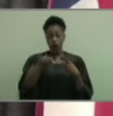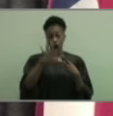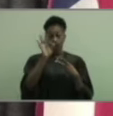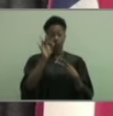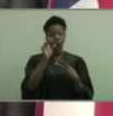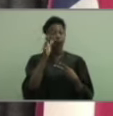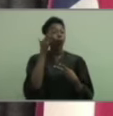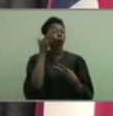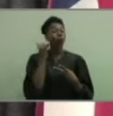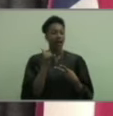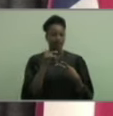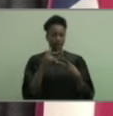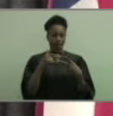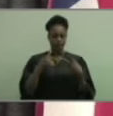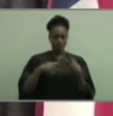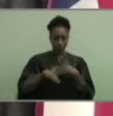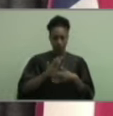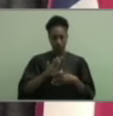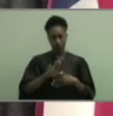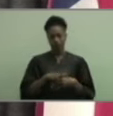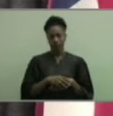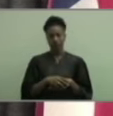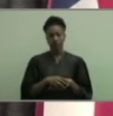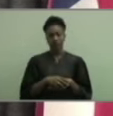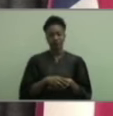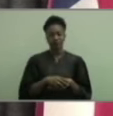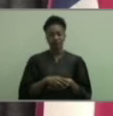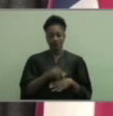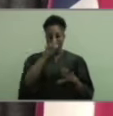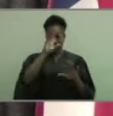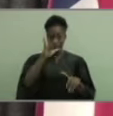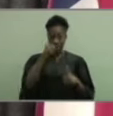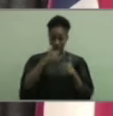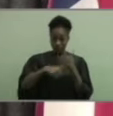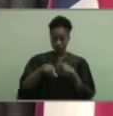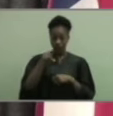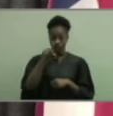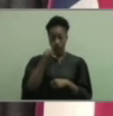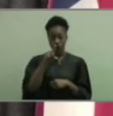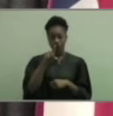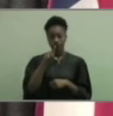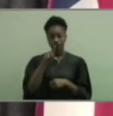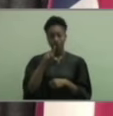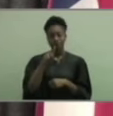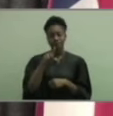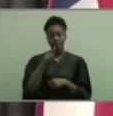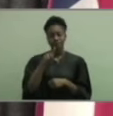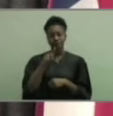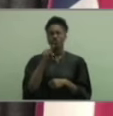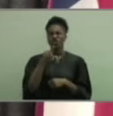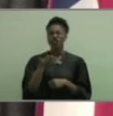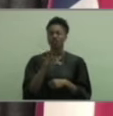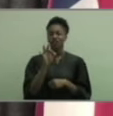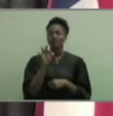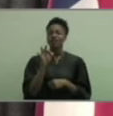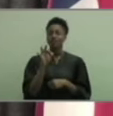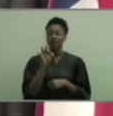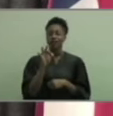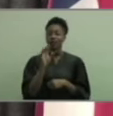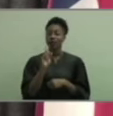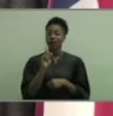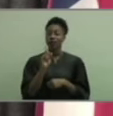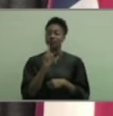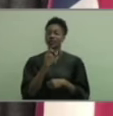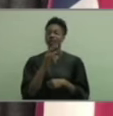discover why you are born. My hope for each of you is that you are born. discovered that at Jenkins